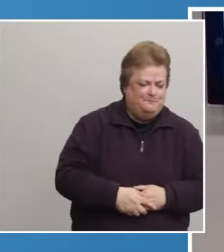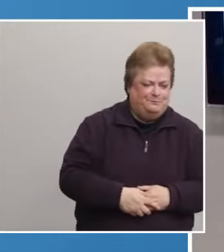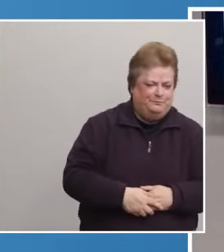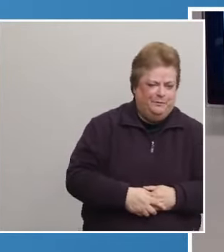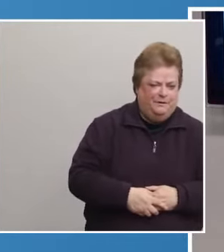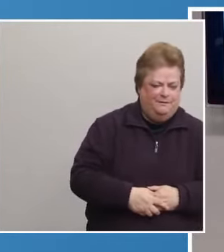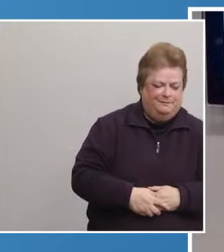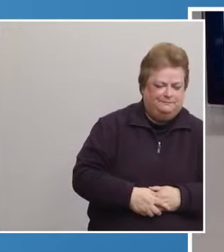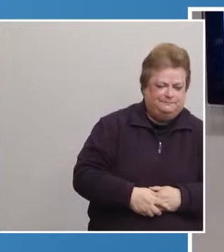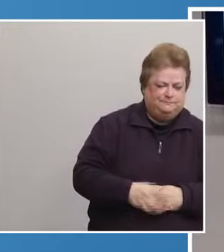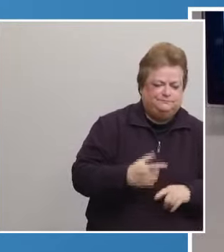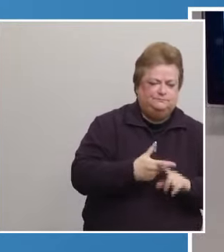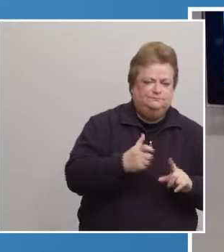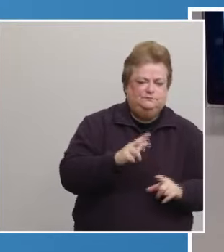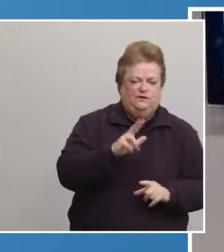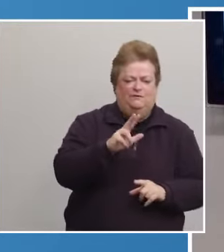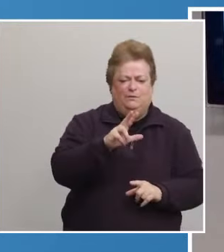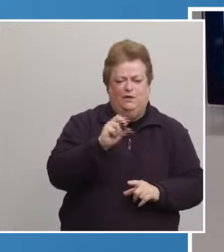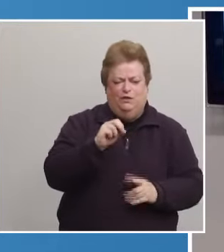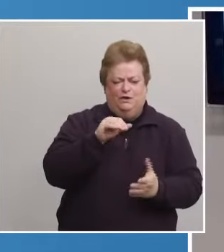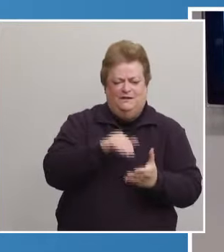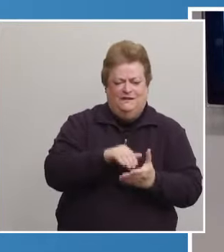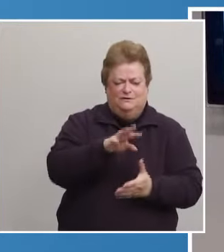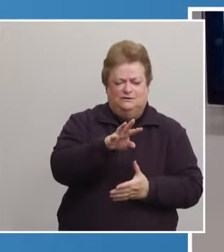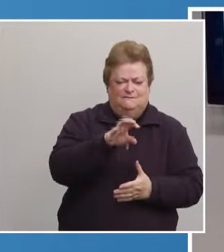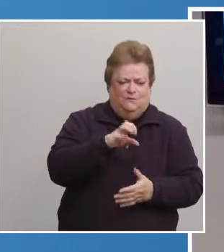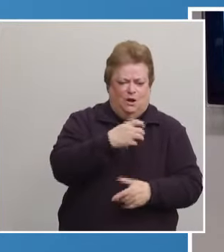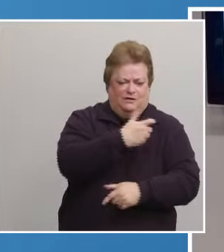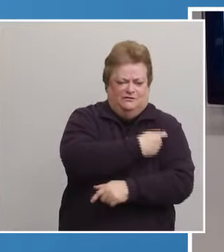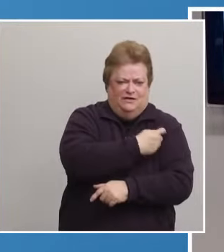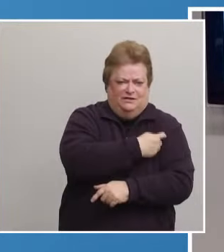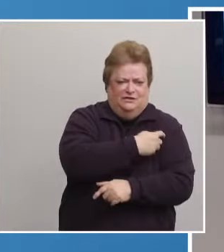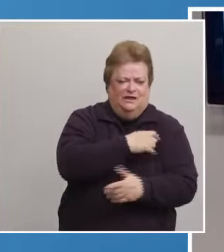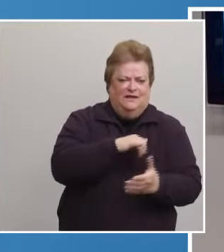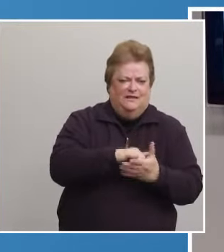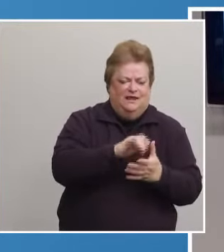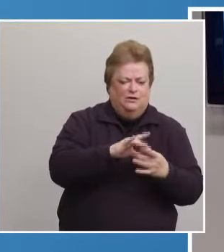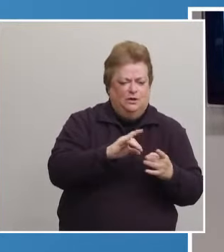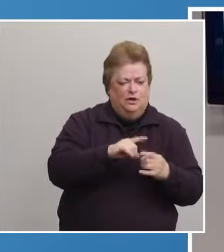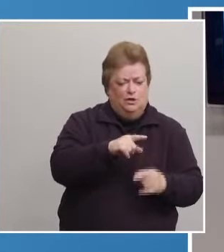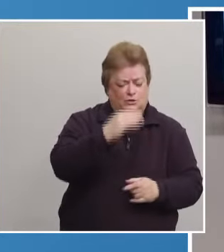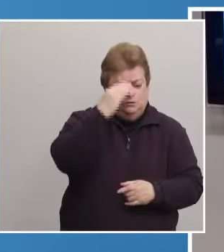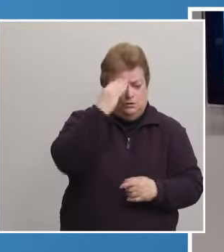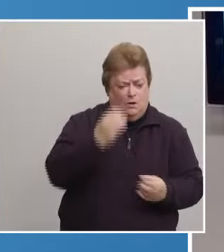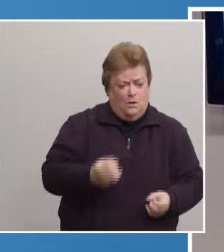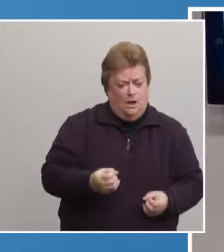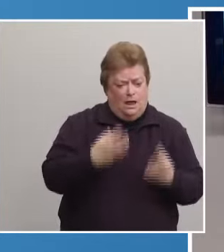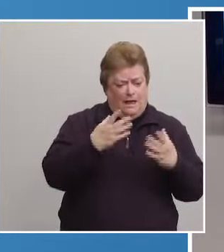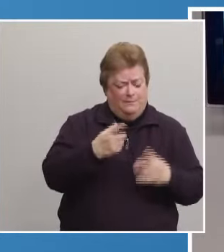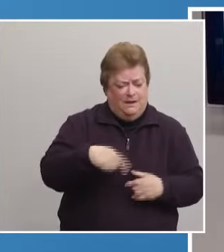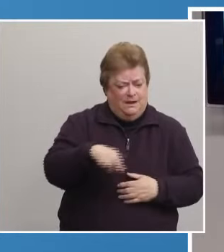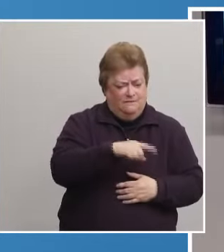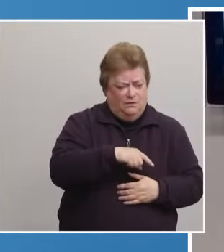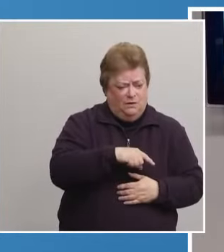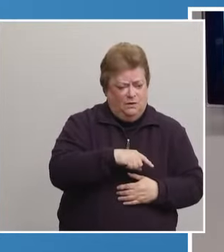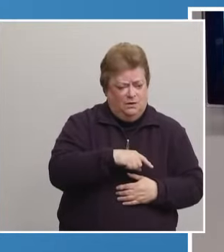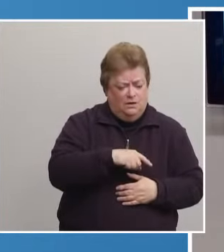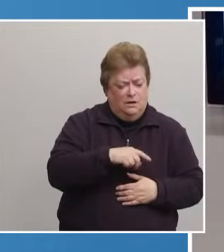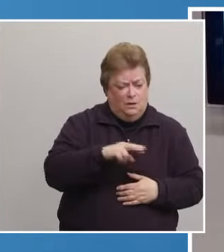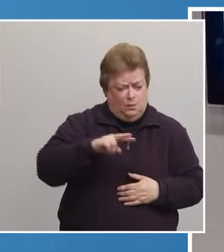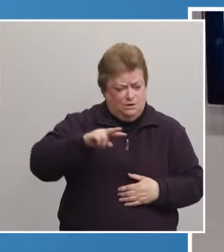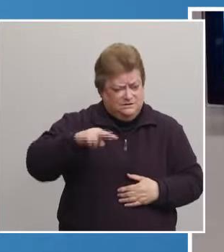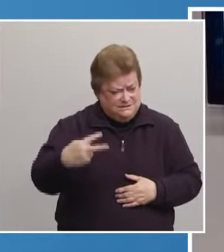out of those 30,400 vaccinations that you've mentioned, do you happen to know how many of those have been second